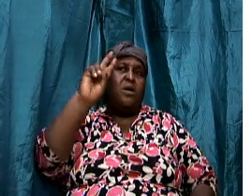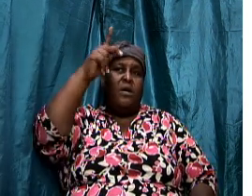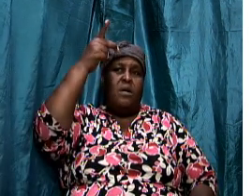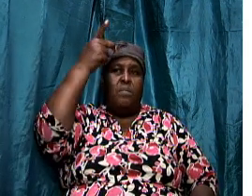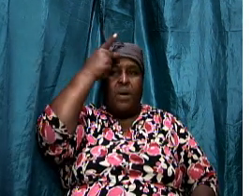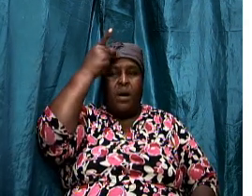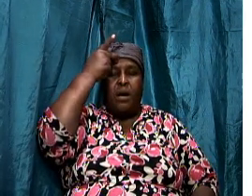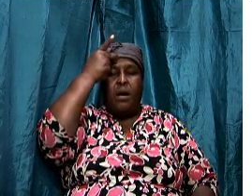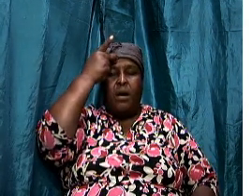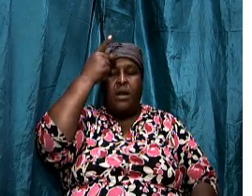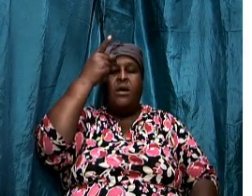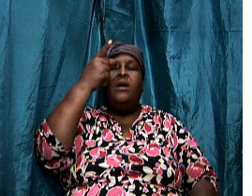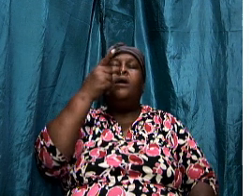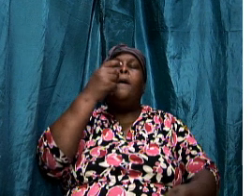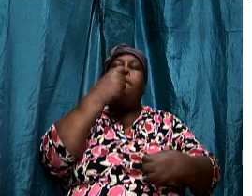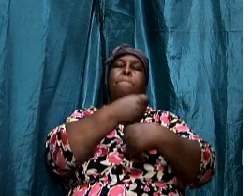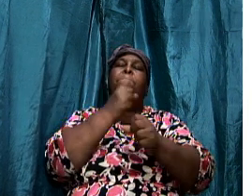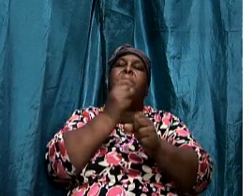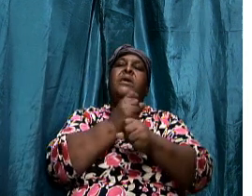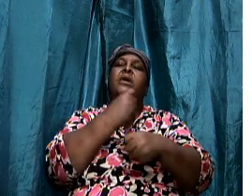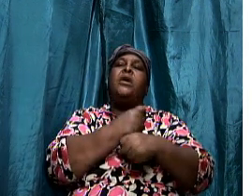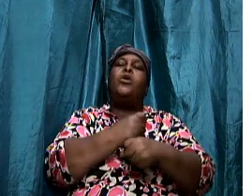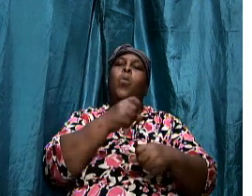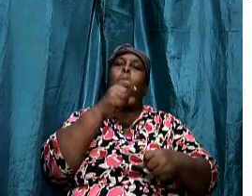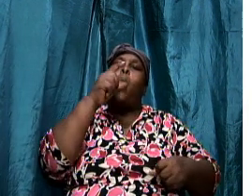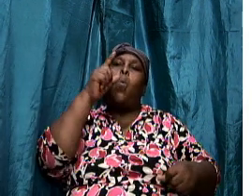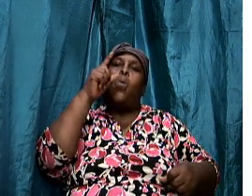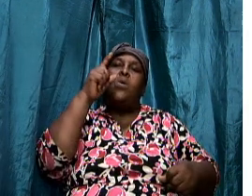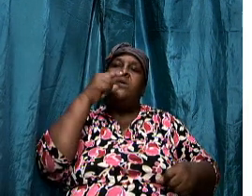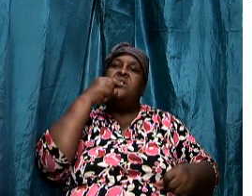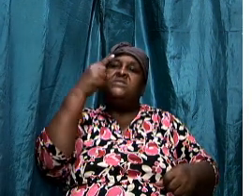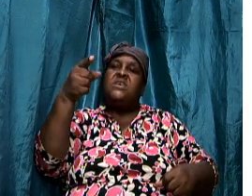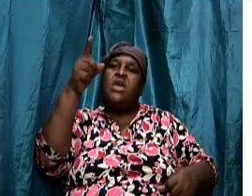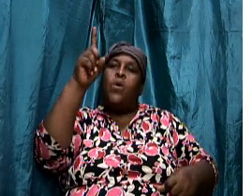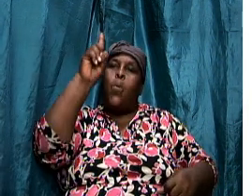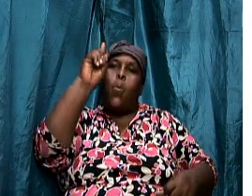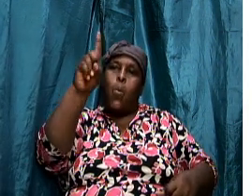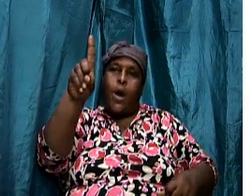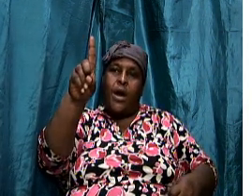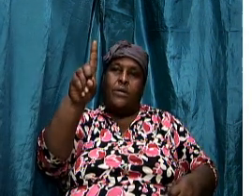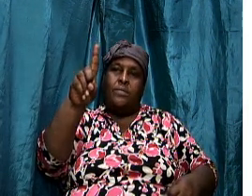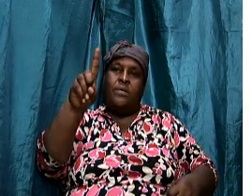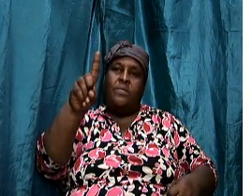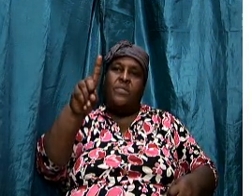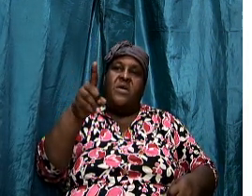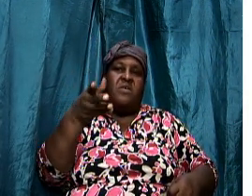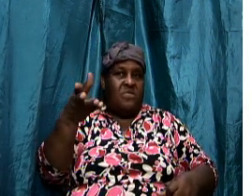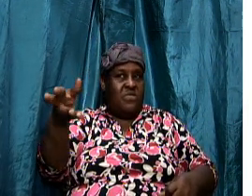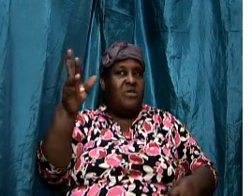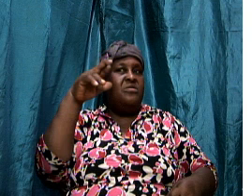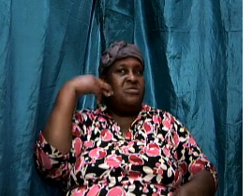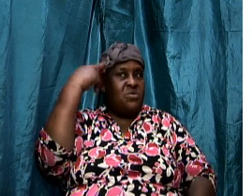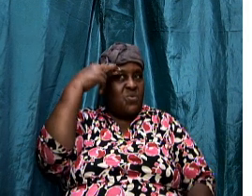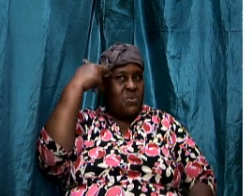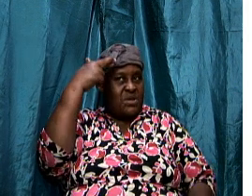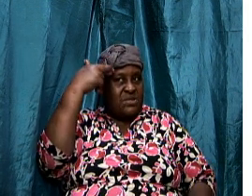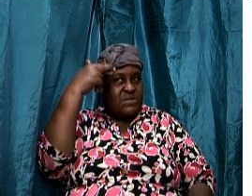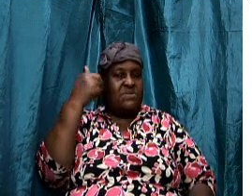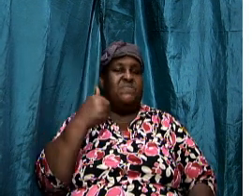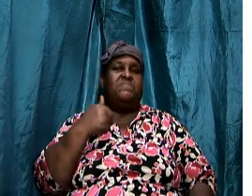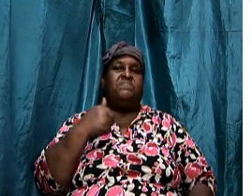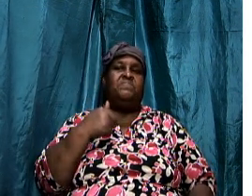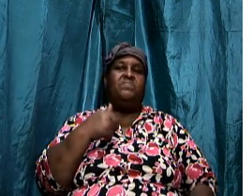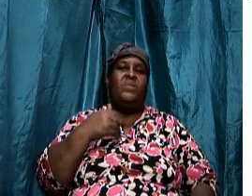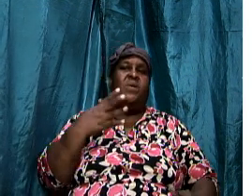made reference to only one. And there is a reason. And I want us to